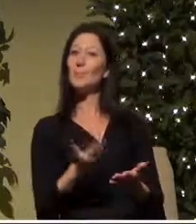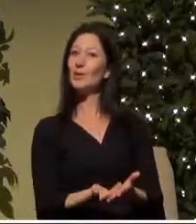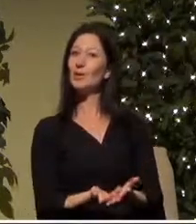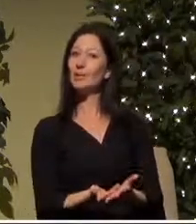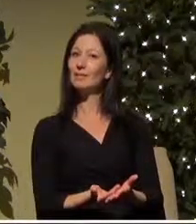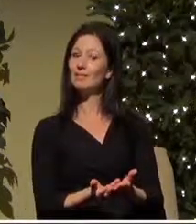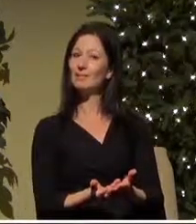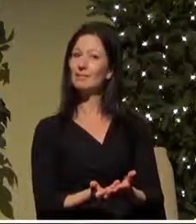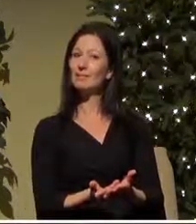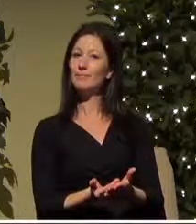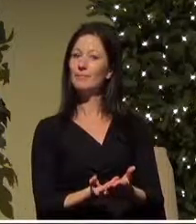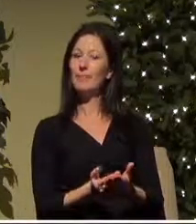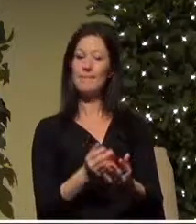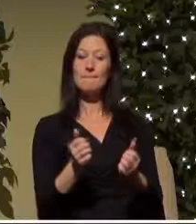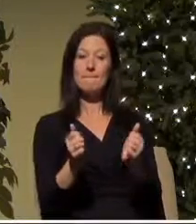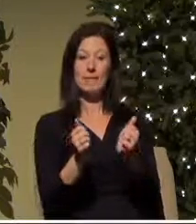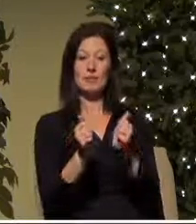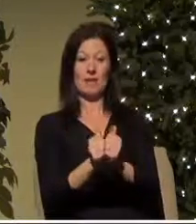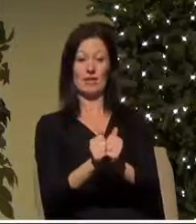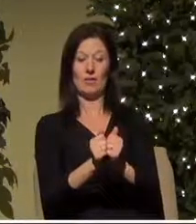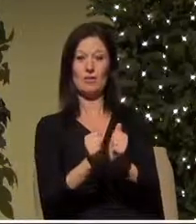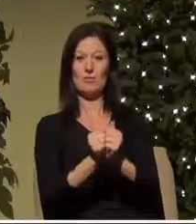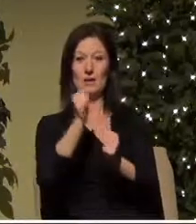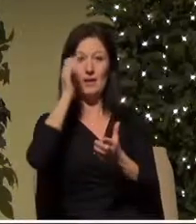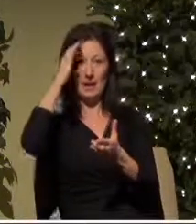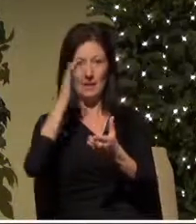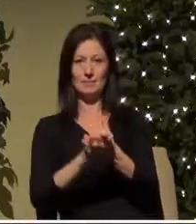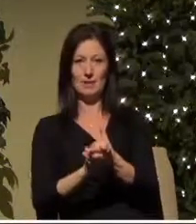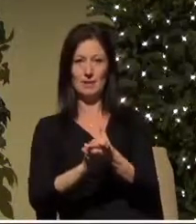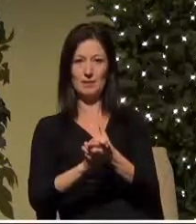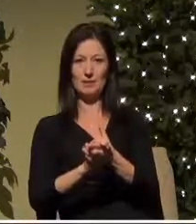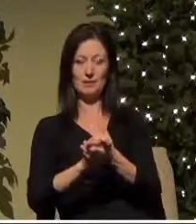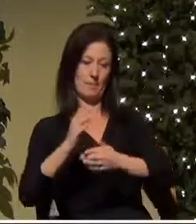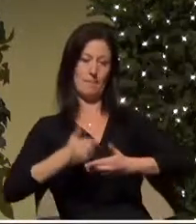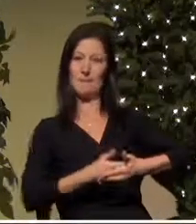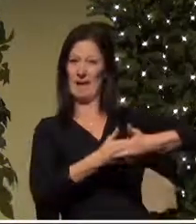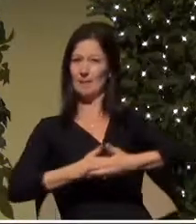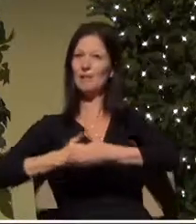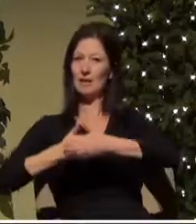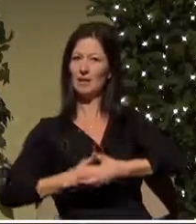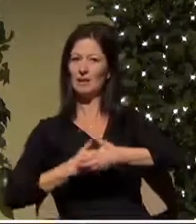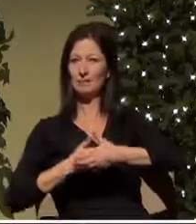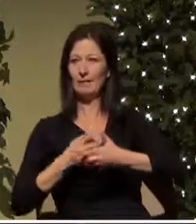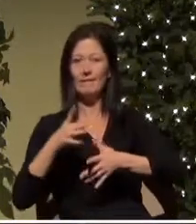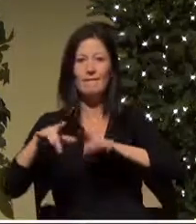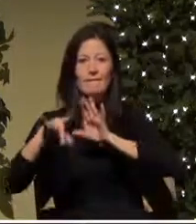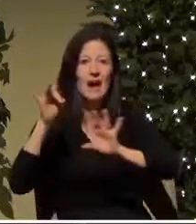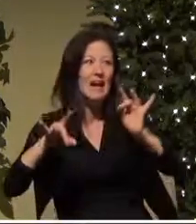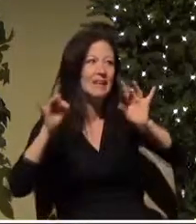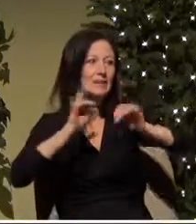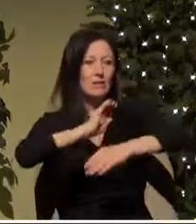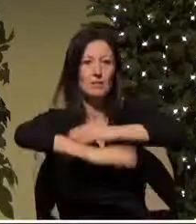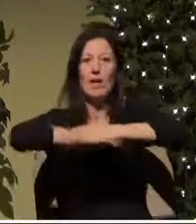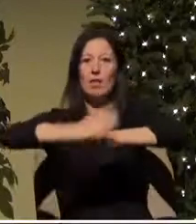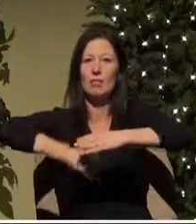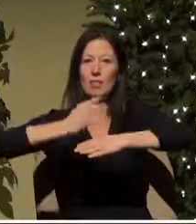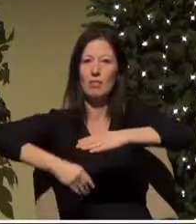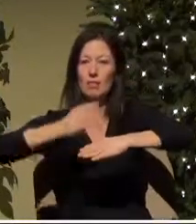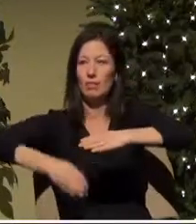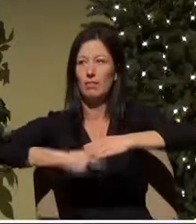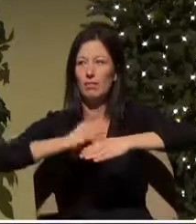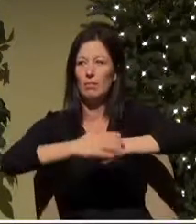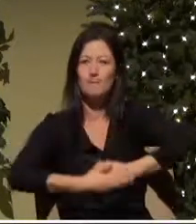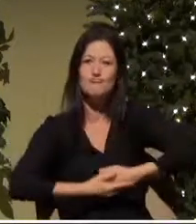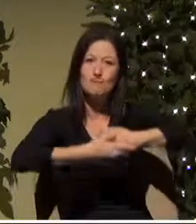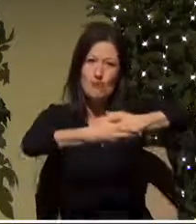she and Joseph together they wrapped the child in cloths because that's what they had they set him down on the cleanest